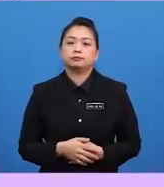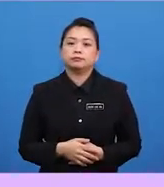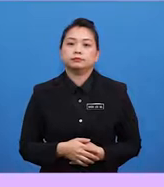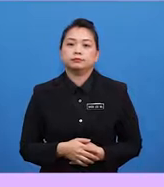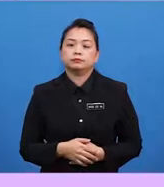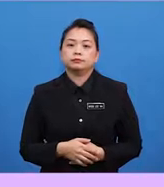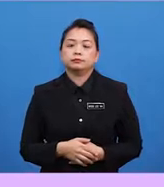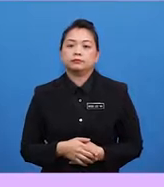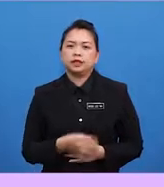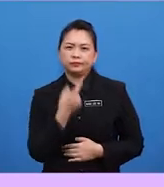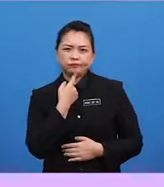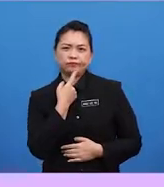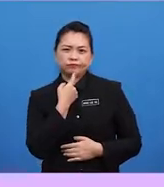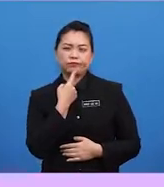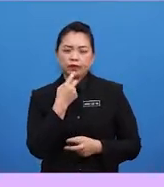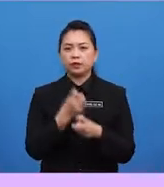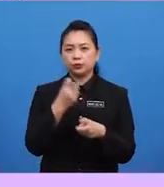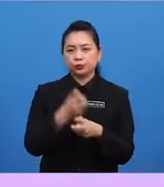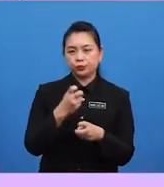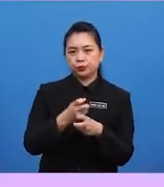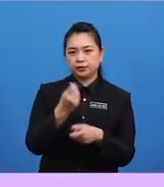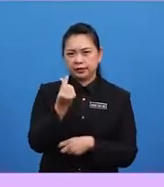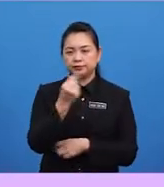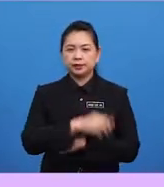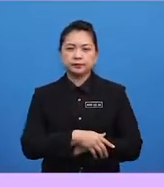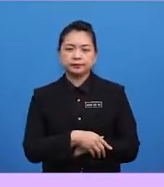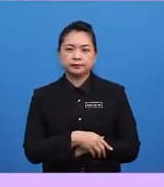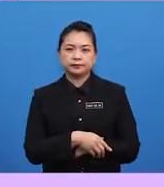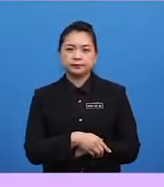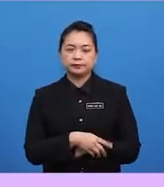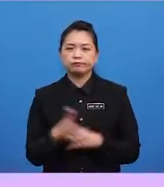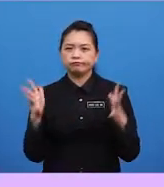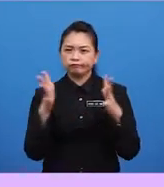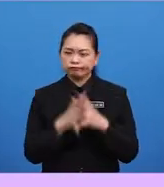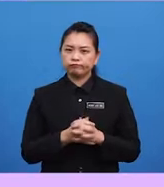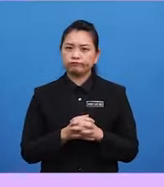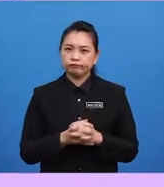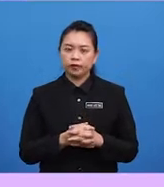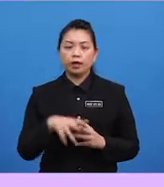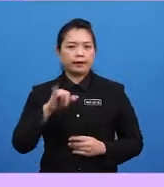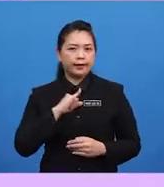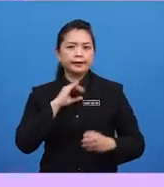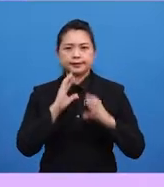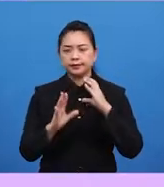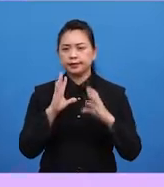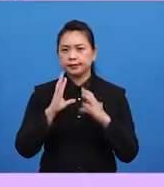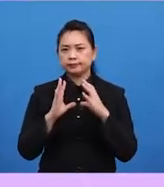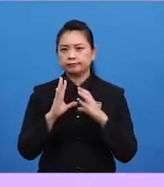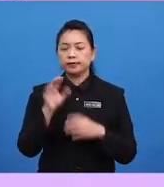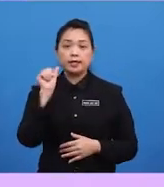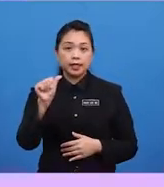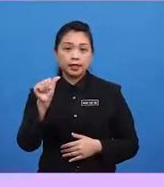It's a bit tricky here. Keeping my fingers crossed, I'd say it's